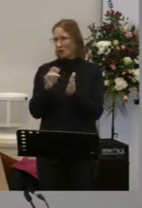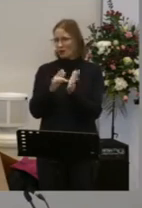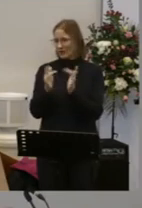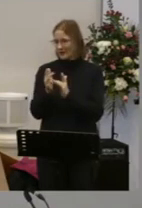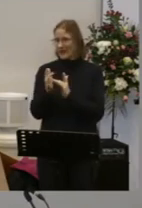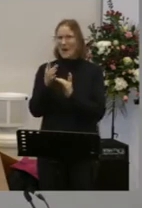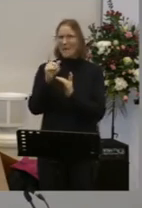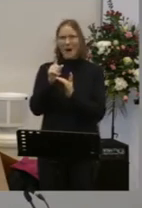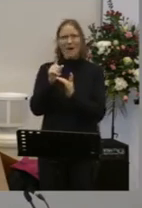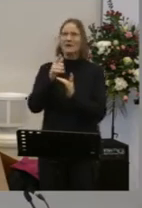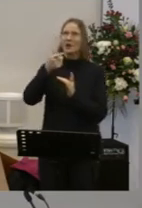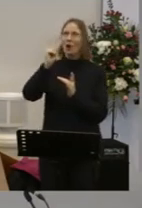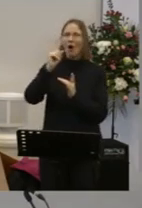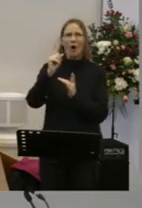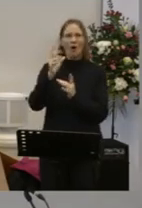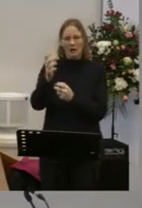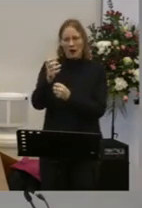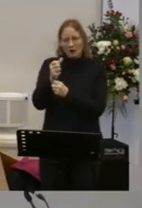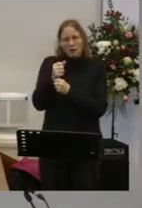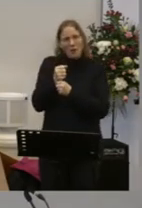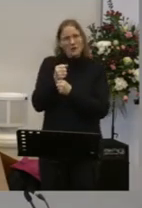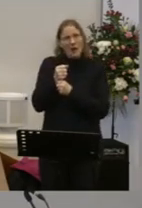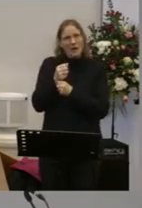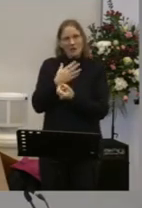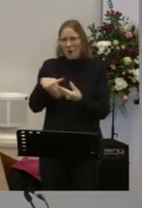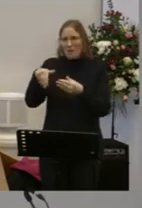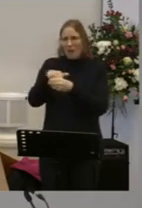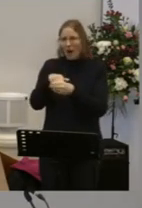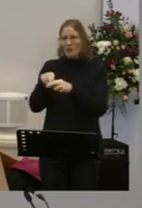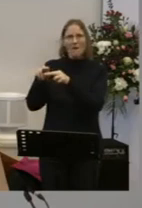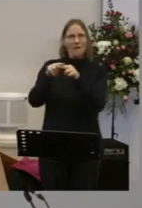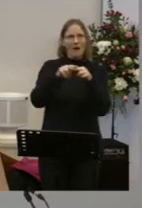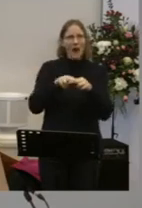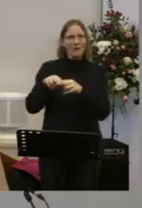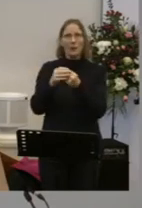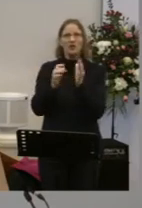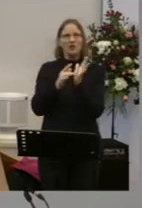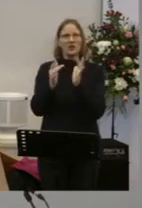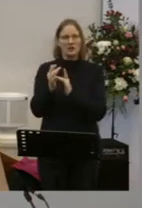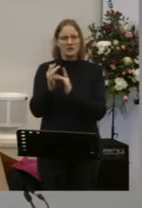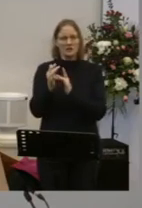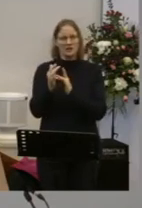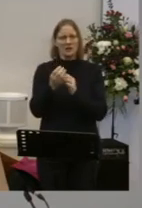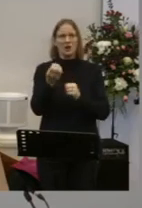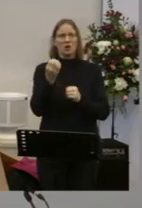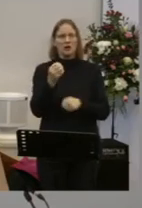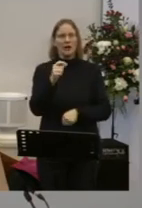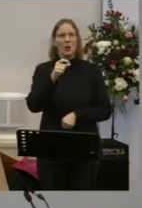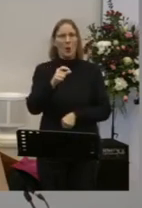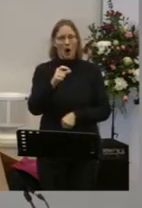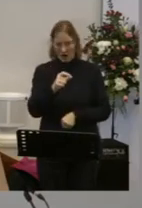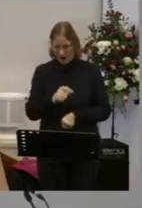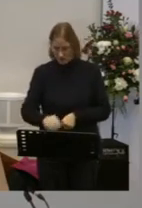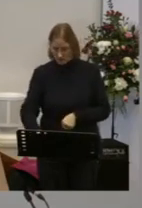But we are adopted Into his family Alongside Jesus The verb Used for adoption here Is hyathesia